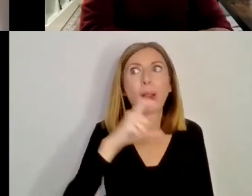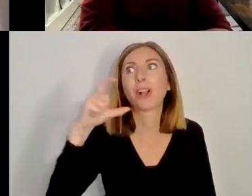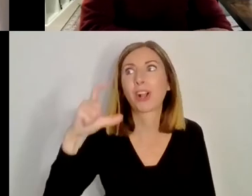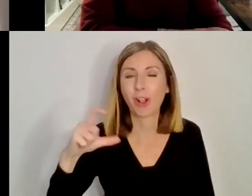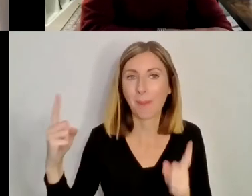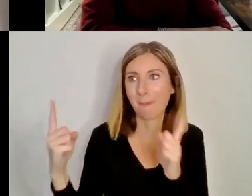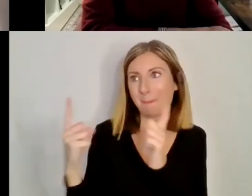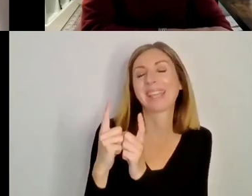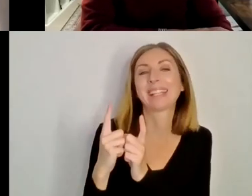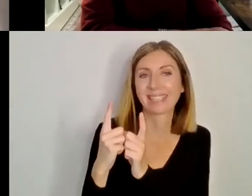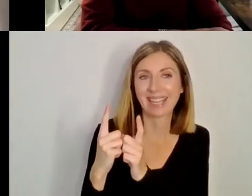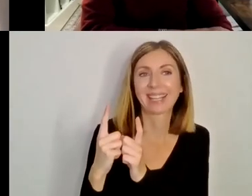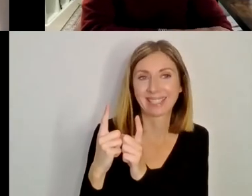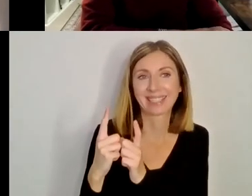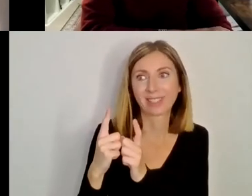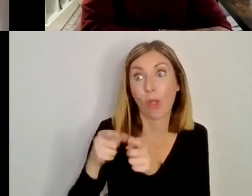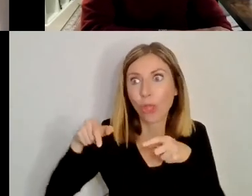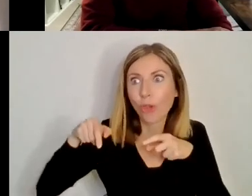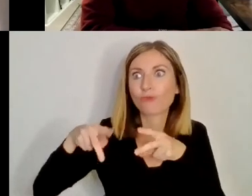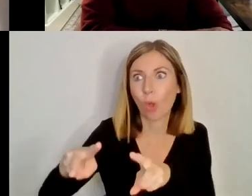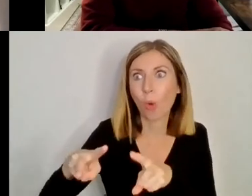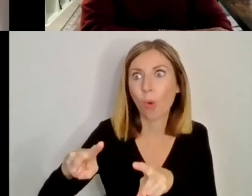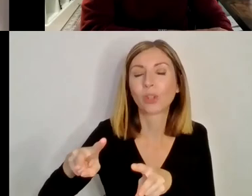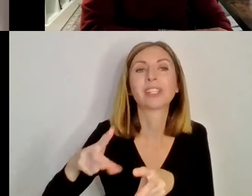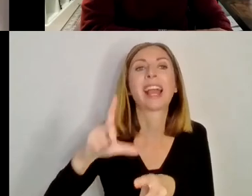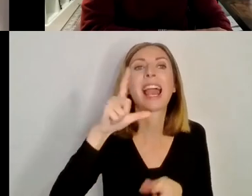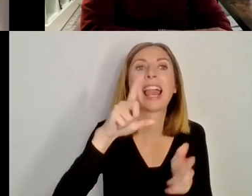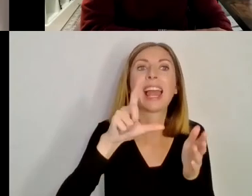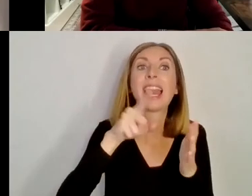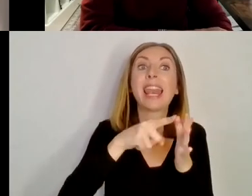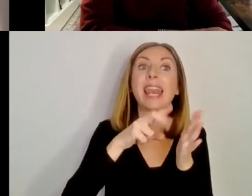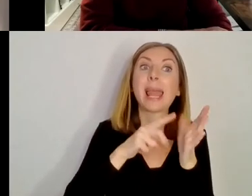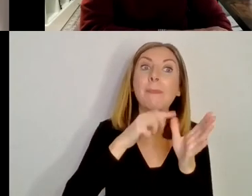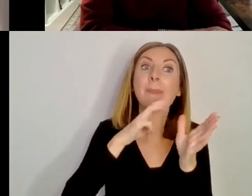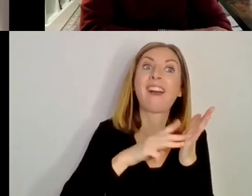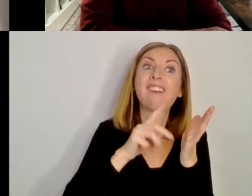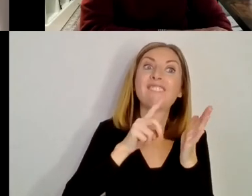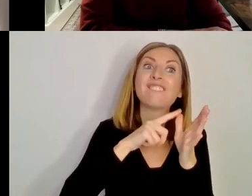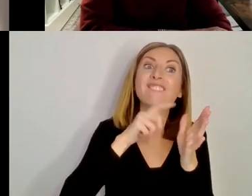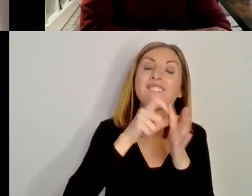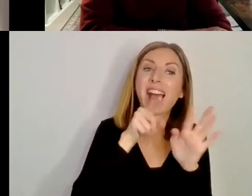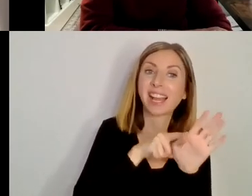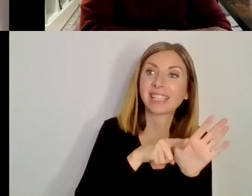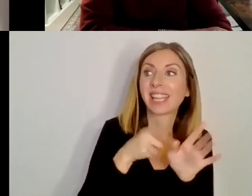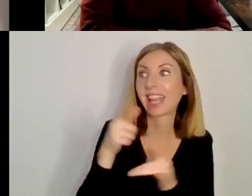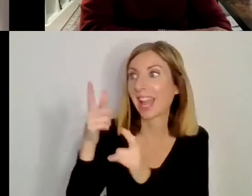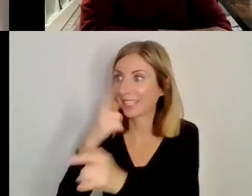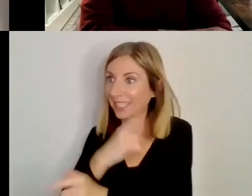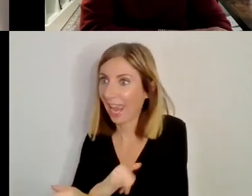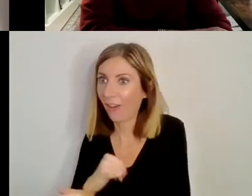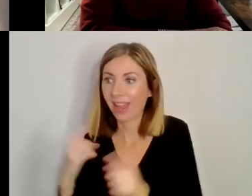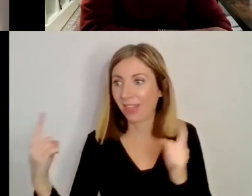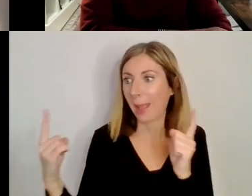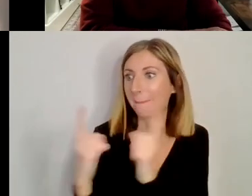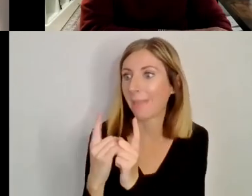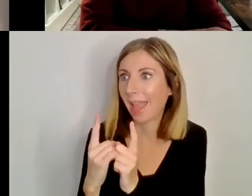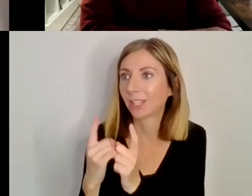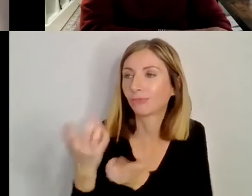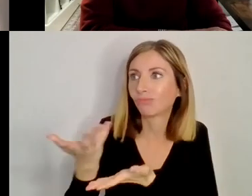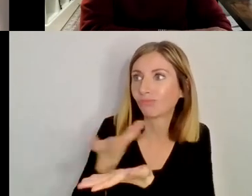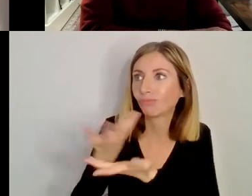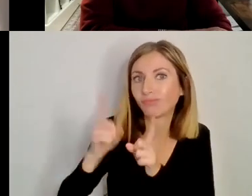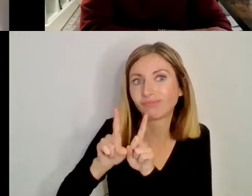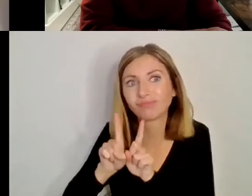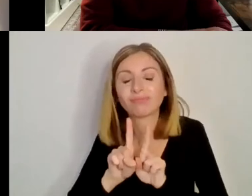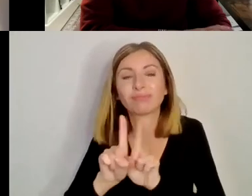Limavadi and Derry. I mean, many of us can identify with that meeting, you know, without having to go, um, you know, without